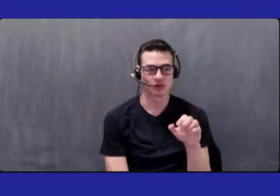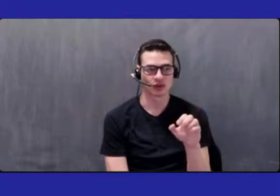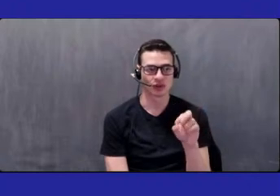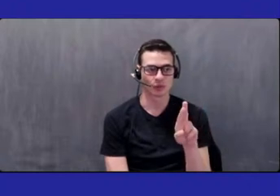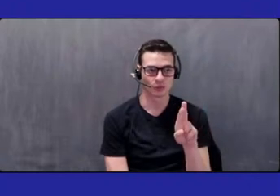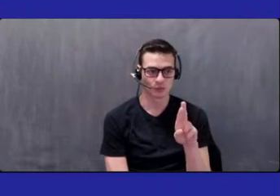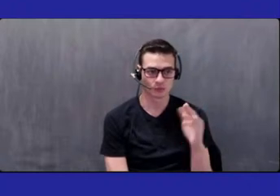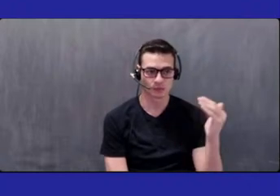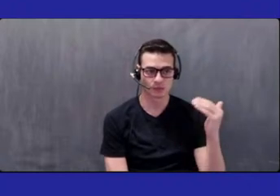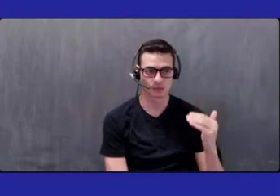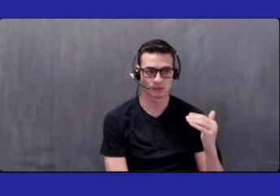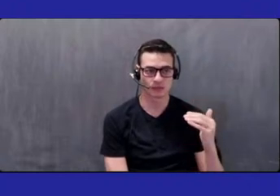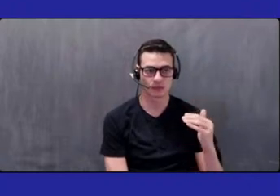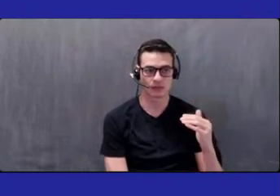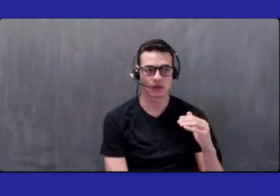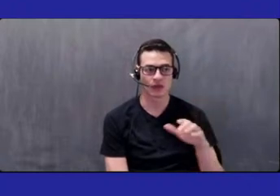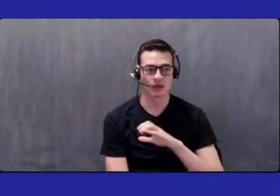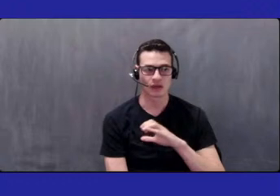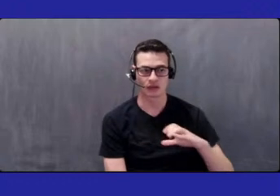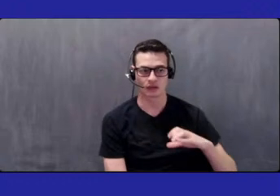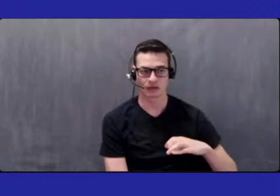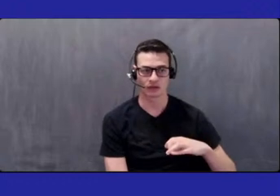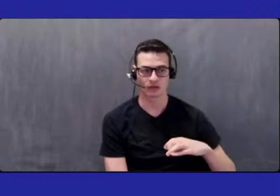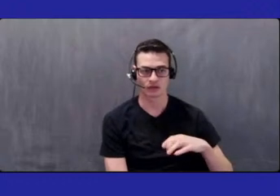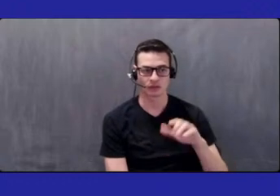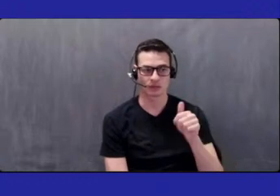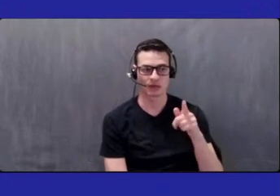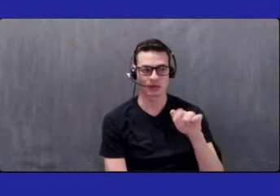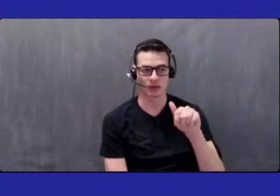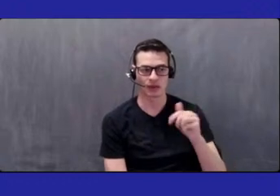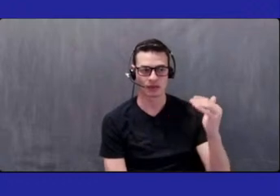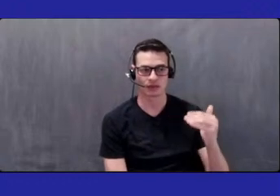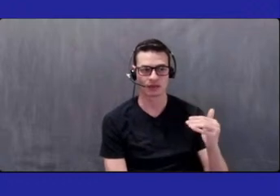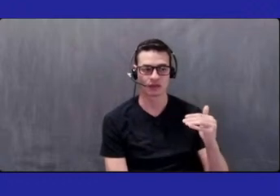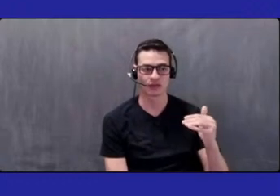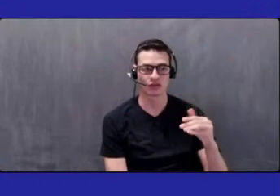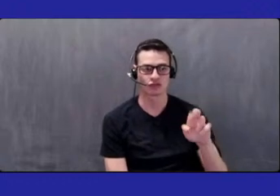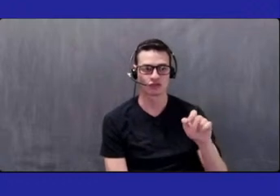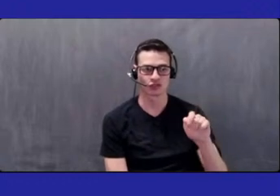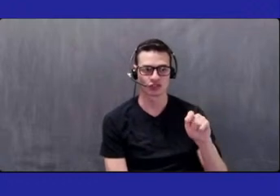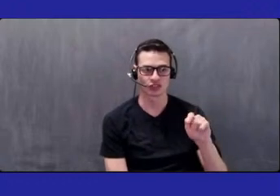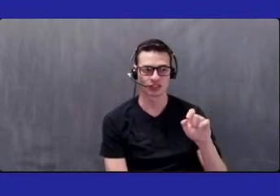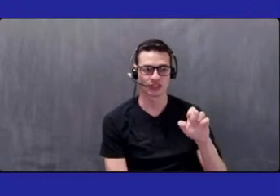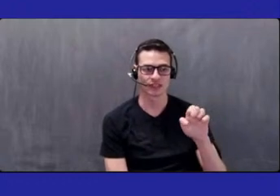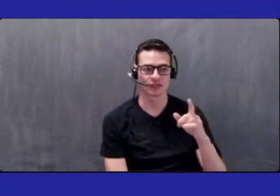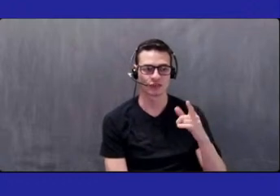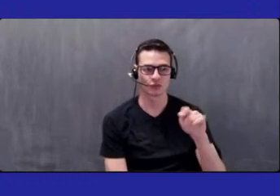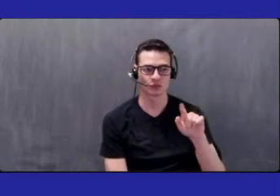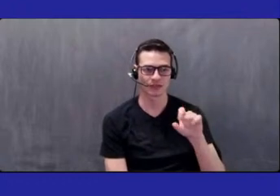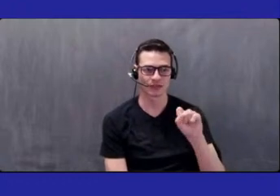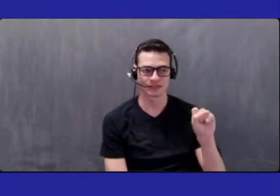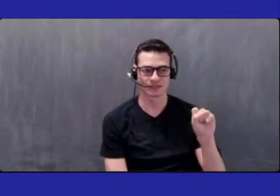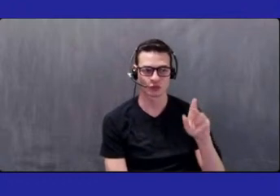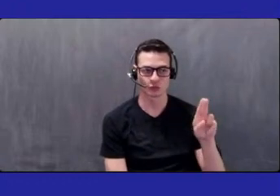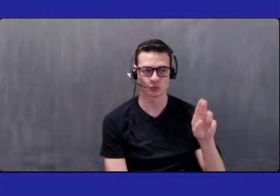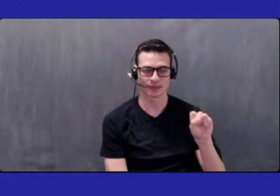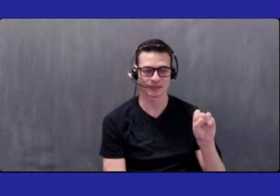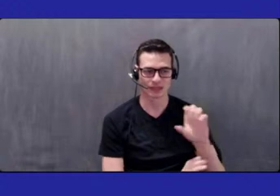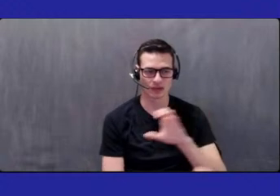York Councilman Ayola, and U.S. Congress, Richie Torres. Thank you. Thank you so much, Claudia. Very good.